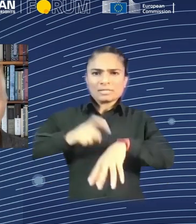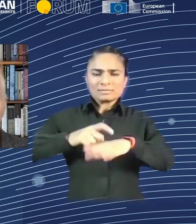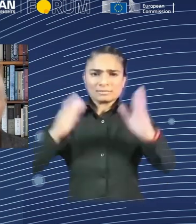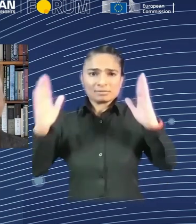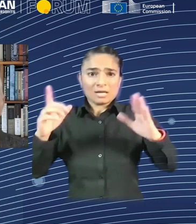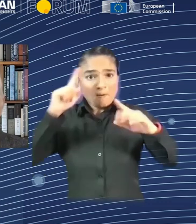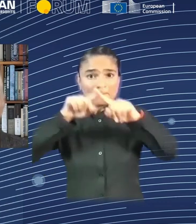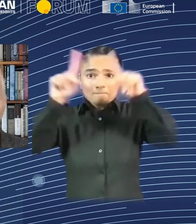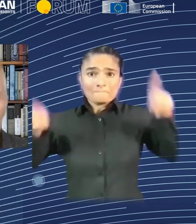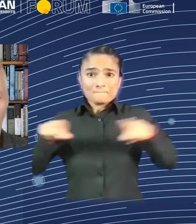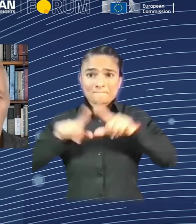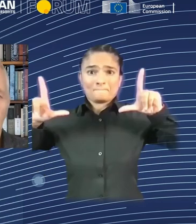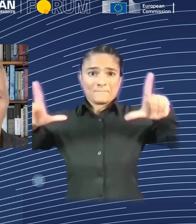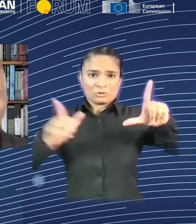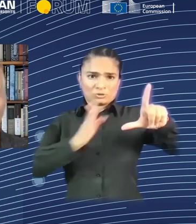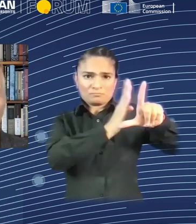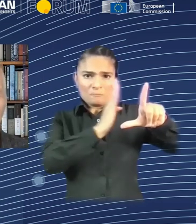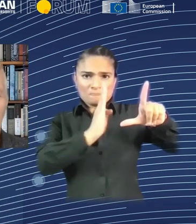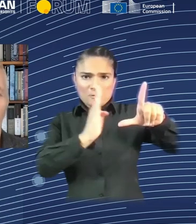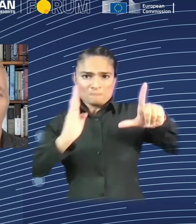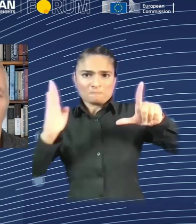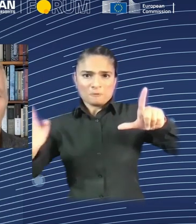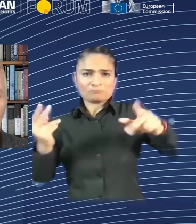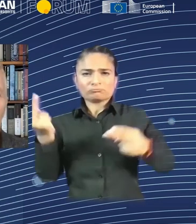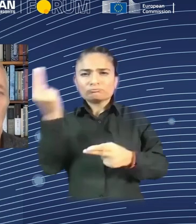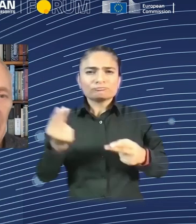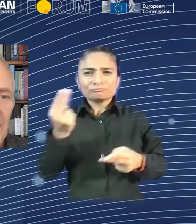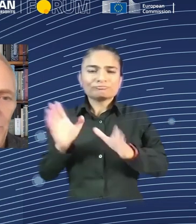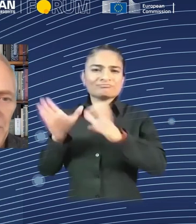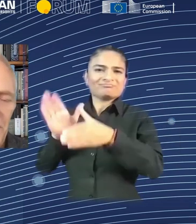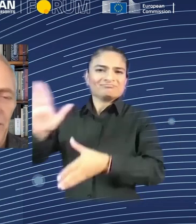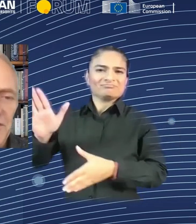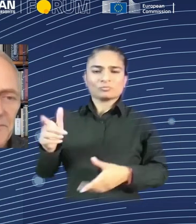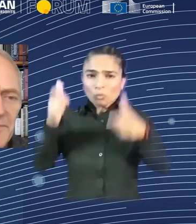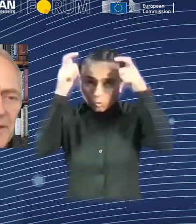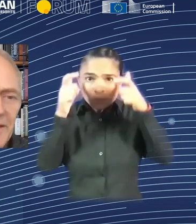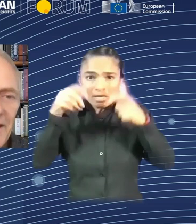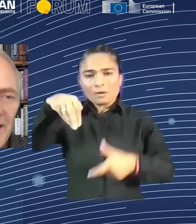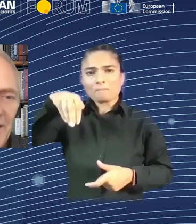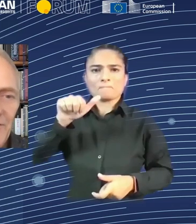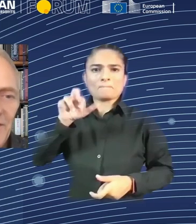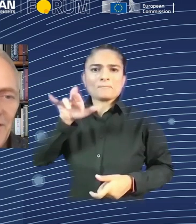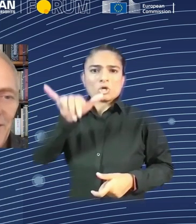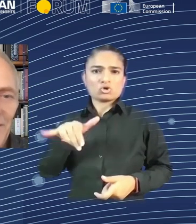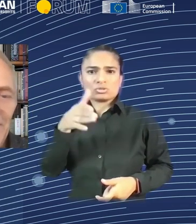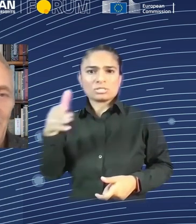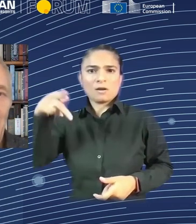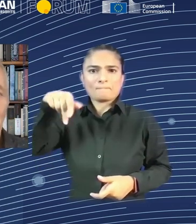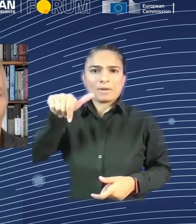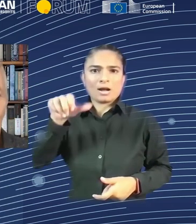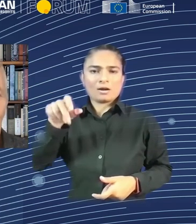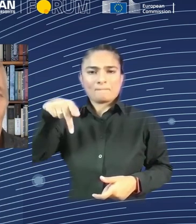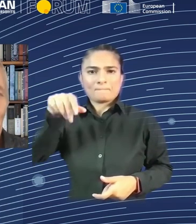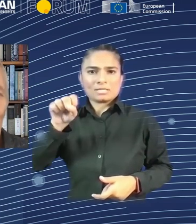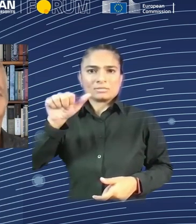and you see peasants who are harvesting grain by hand with sickles. And you then, next